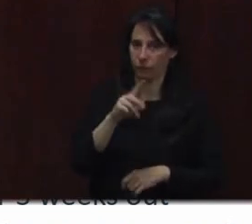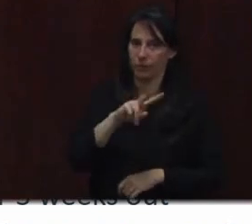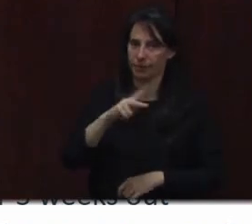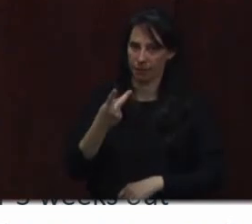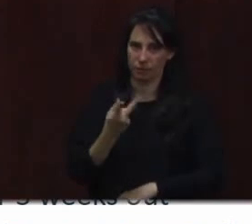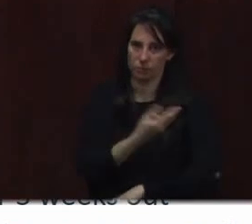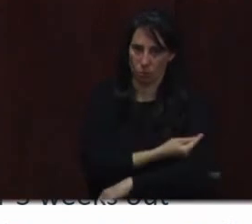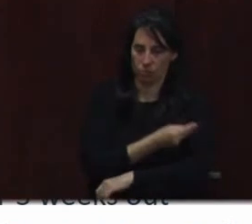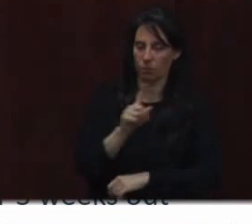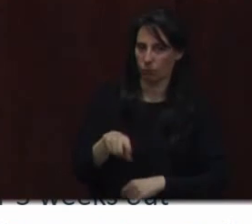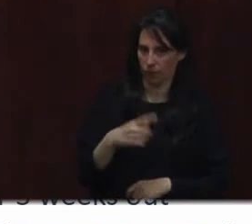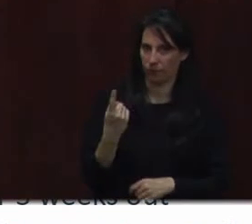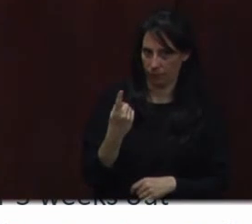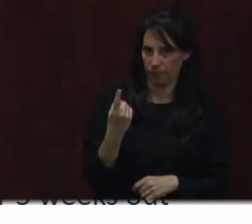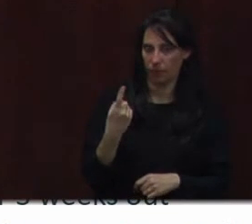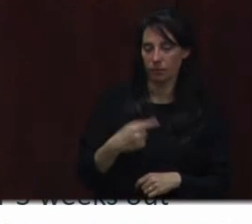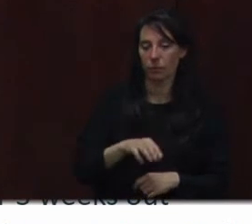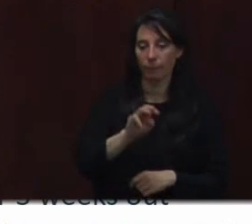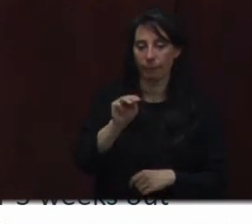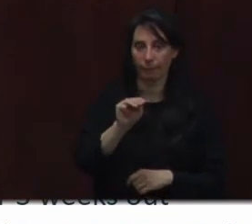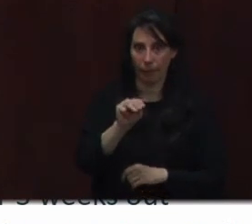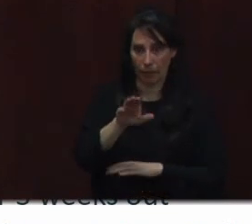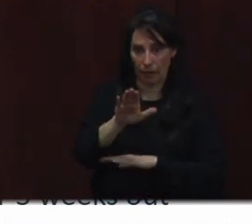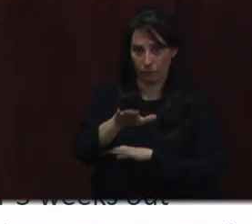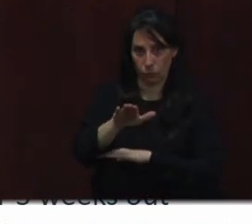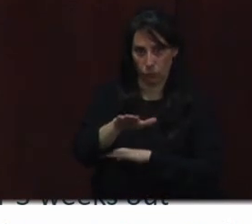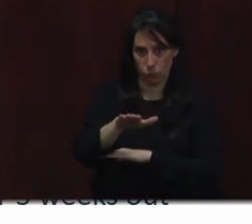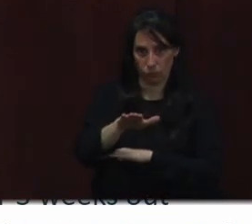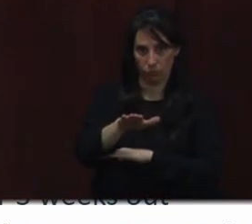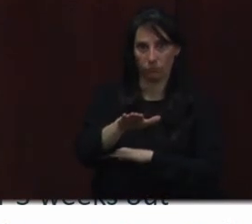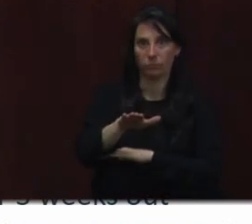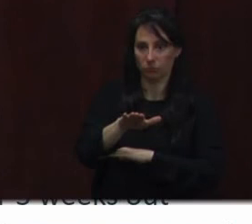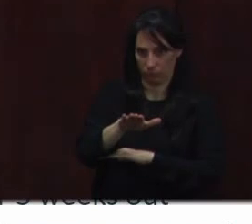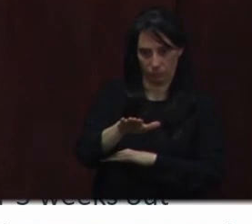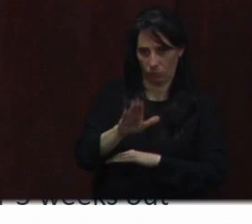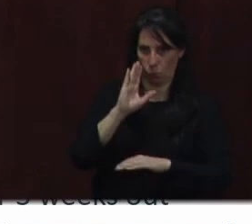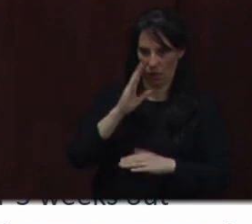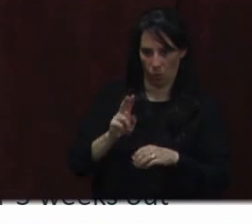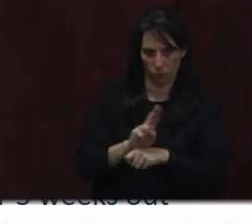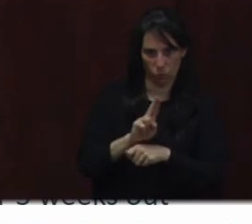by Monday afternoon and never carrying anything over to Tuesday.